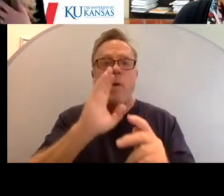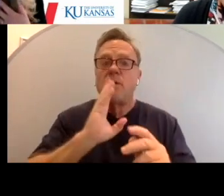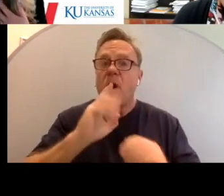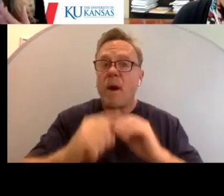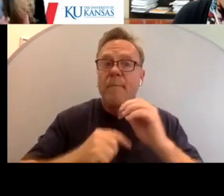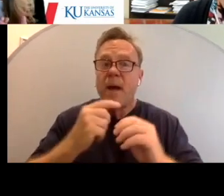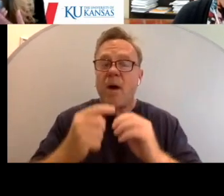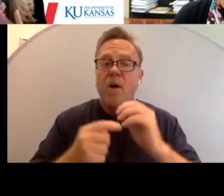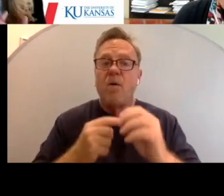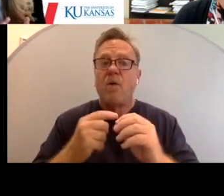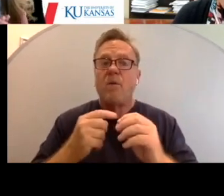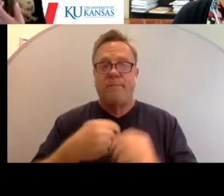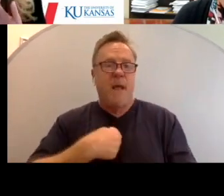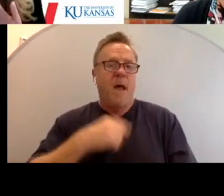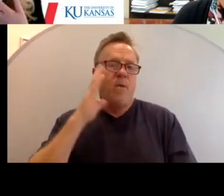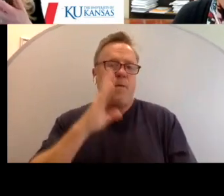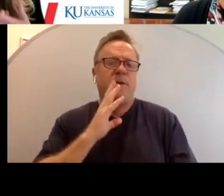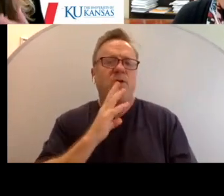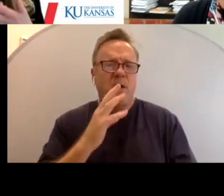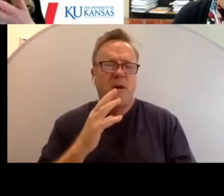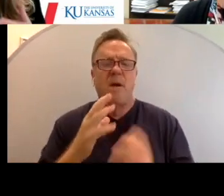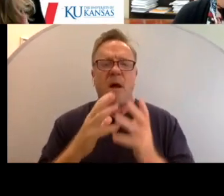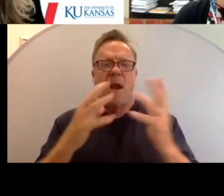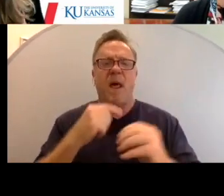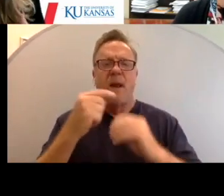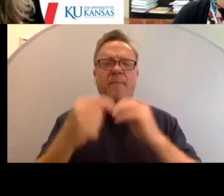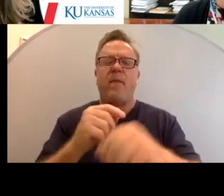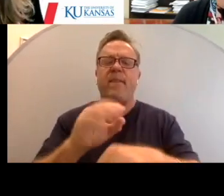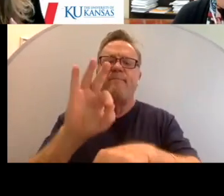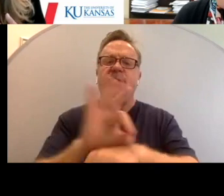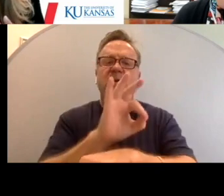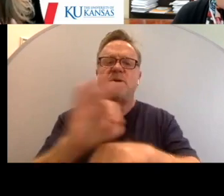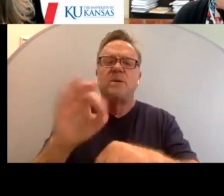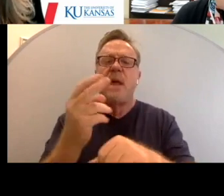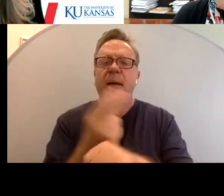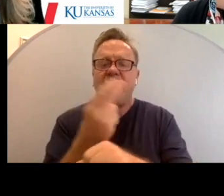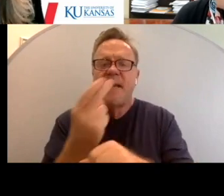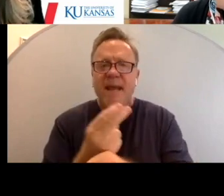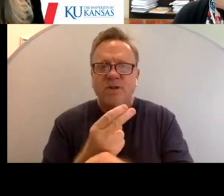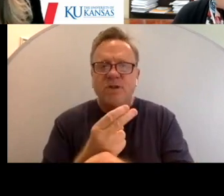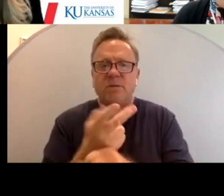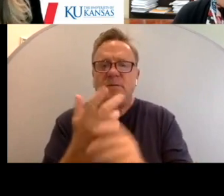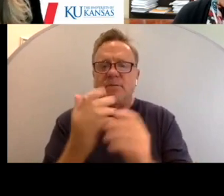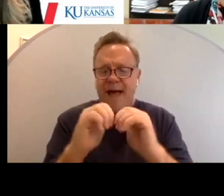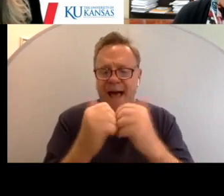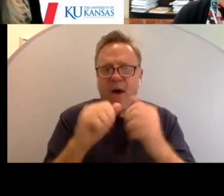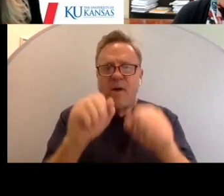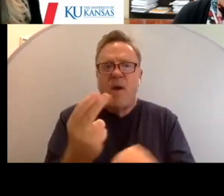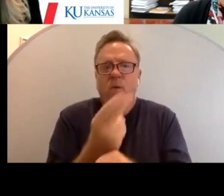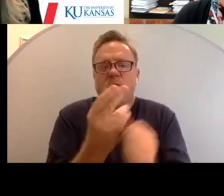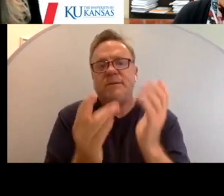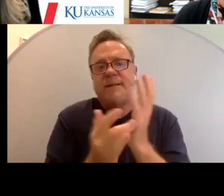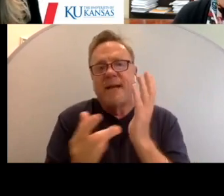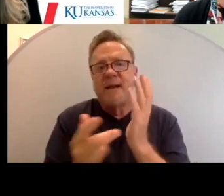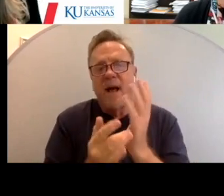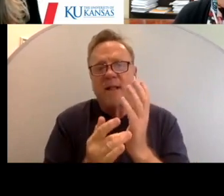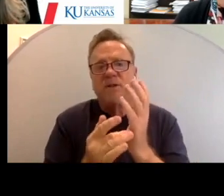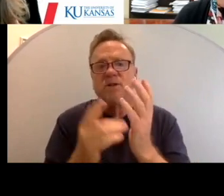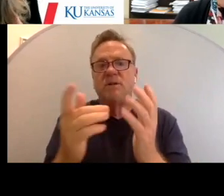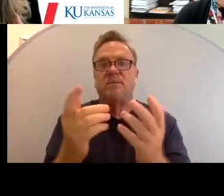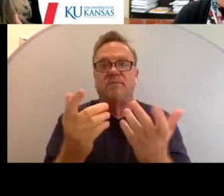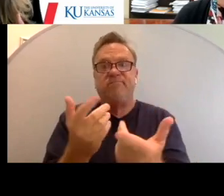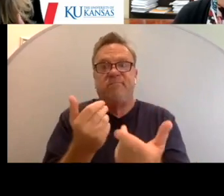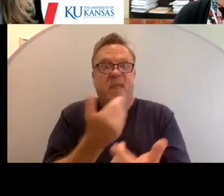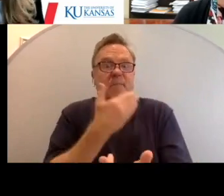the, I'll be talking very much around the functional applications of how can we use technology to the greatest